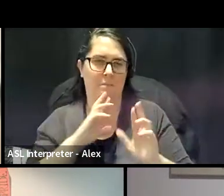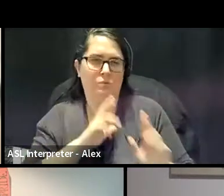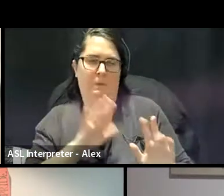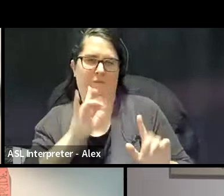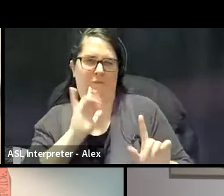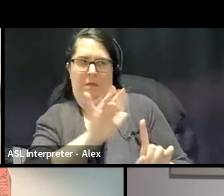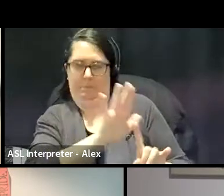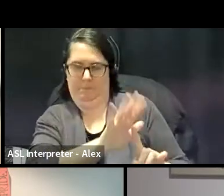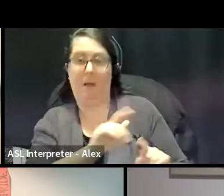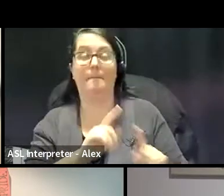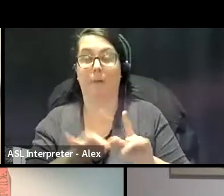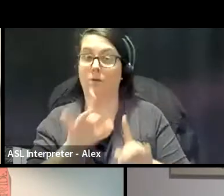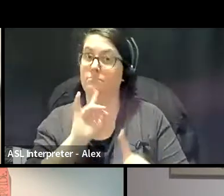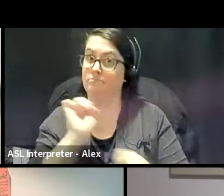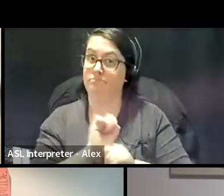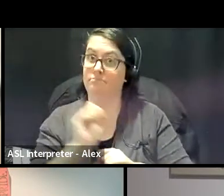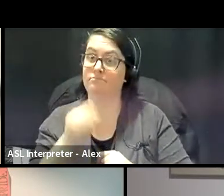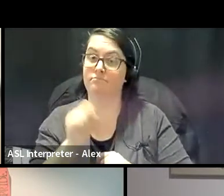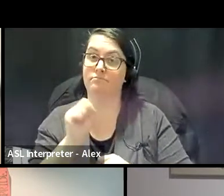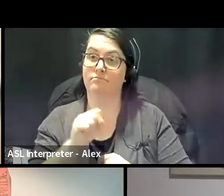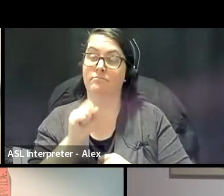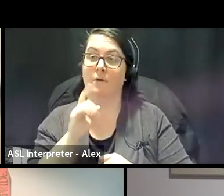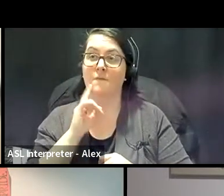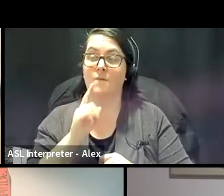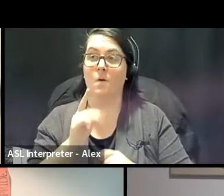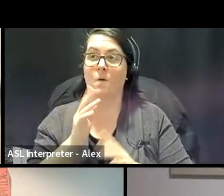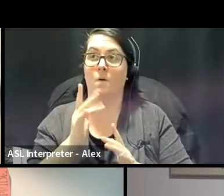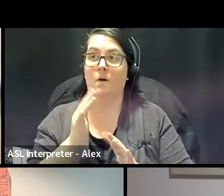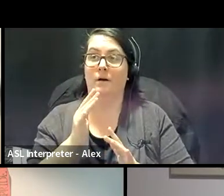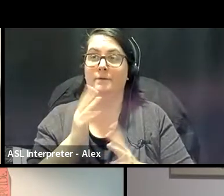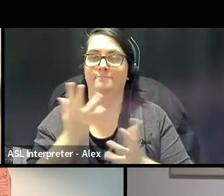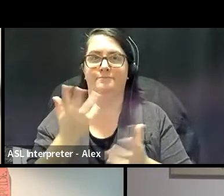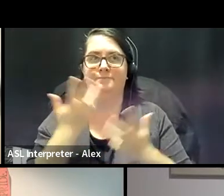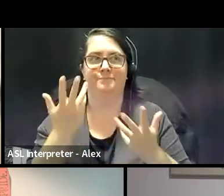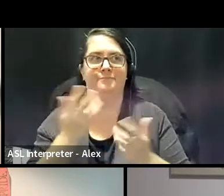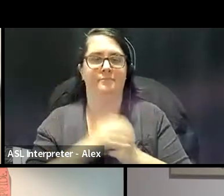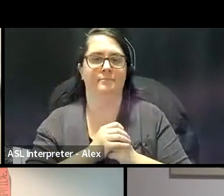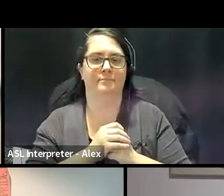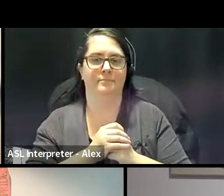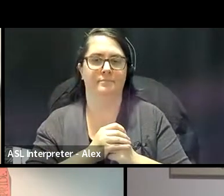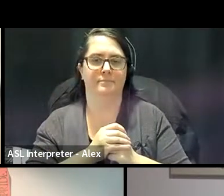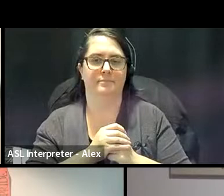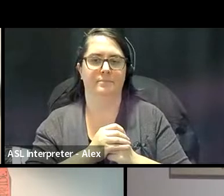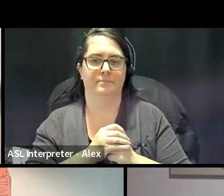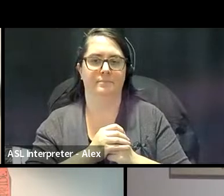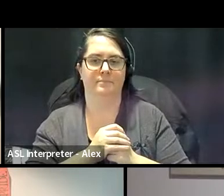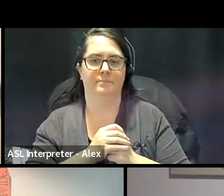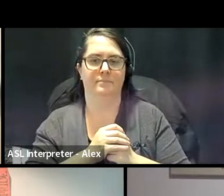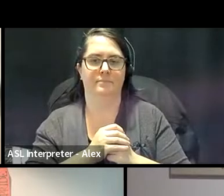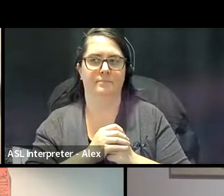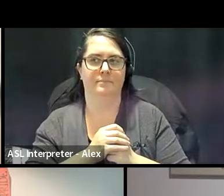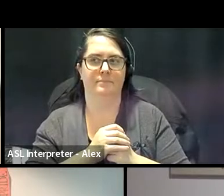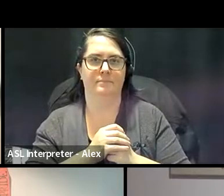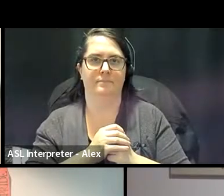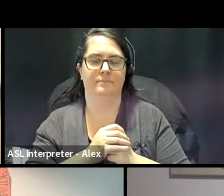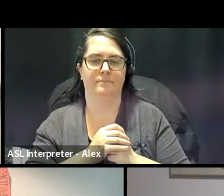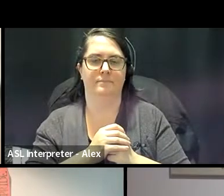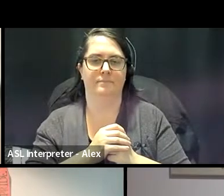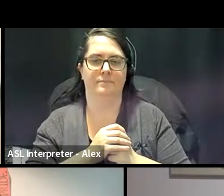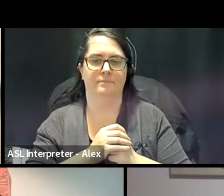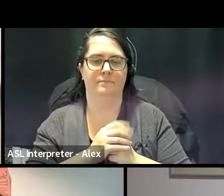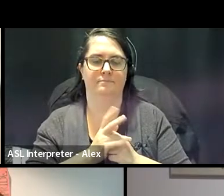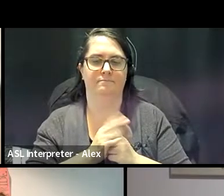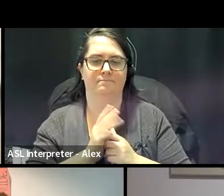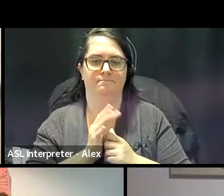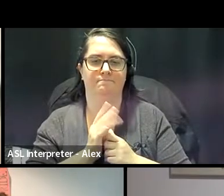but certainly, you know, in terms of, you know, um, um, you know, what we, you know, in terms of, um,